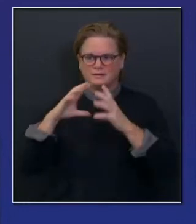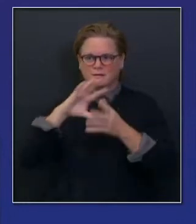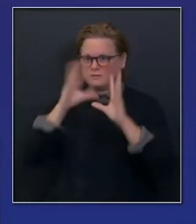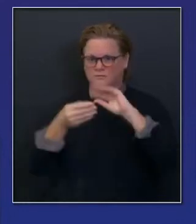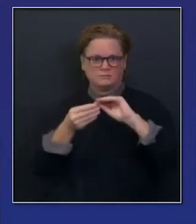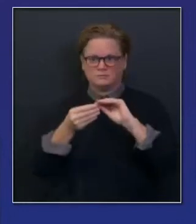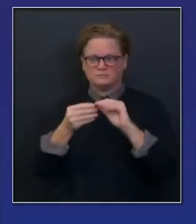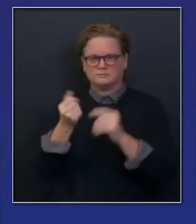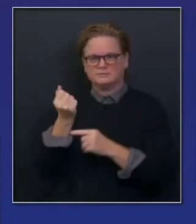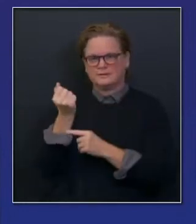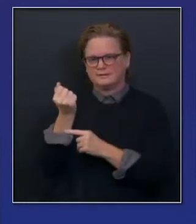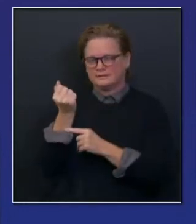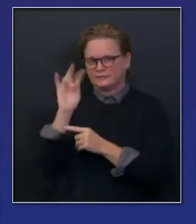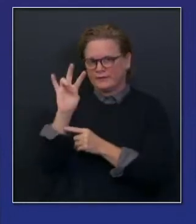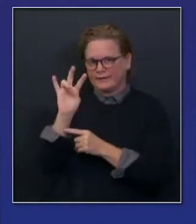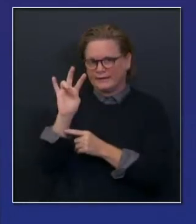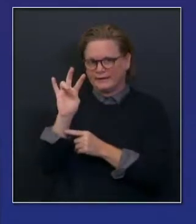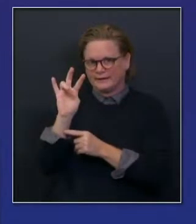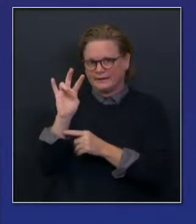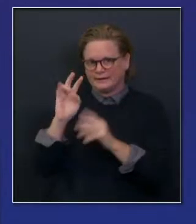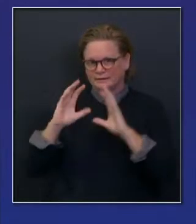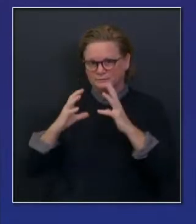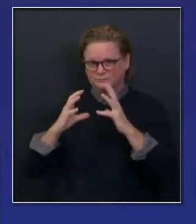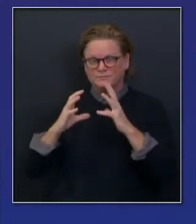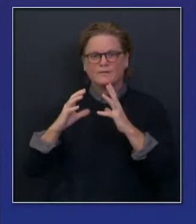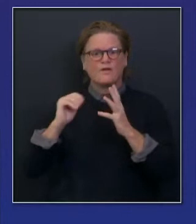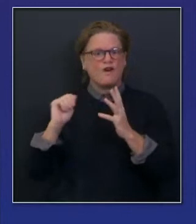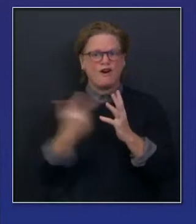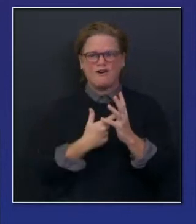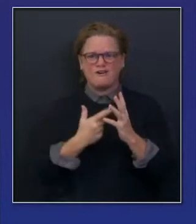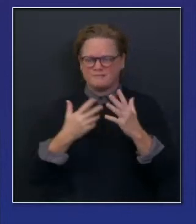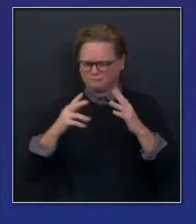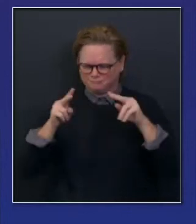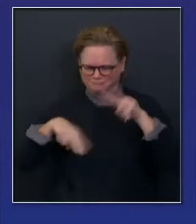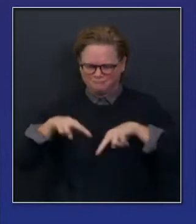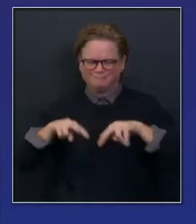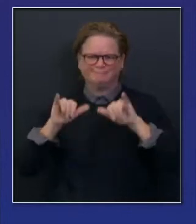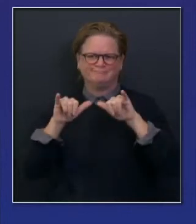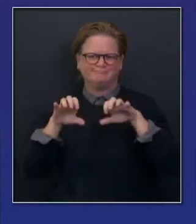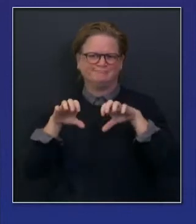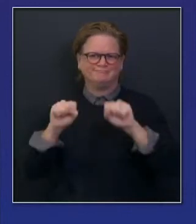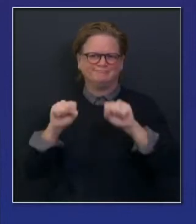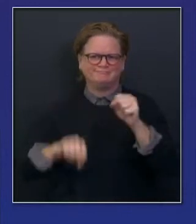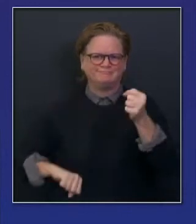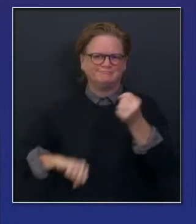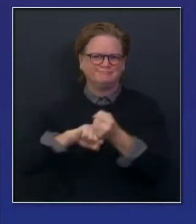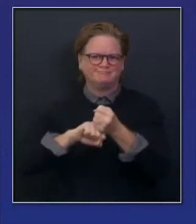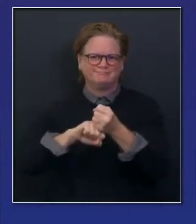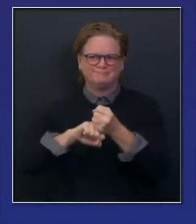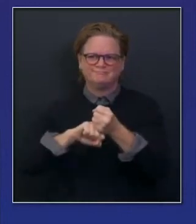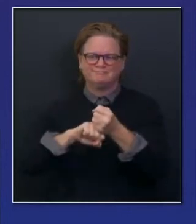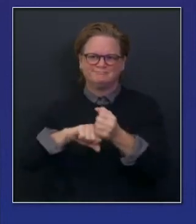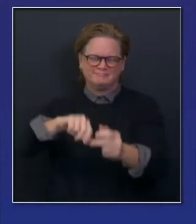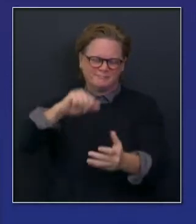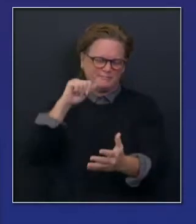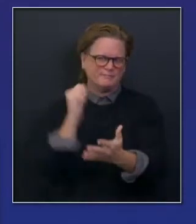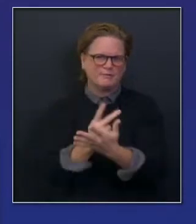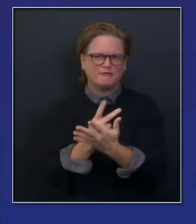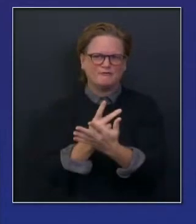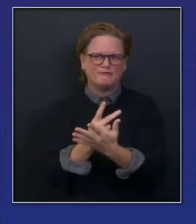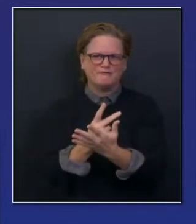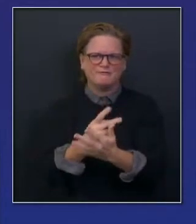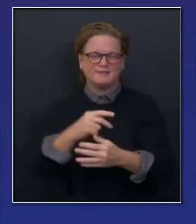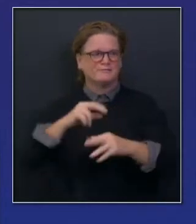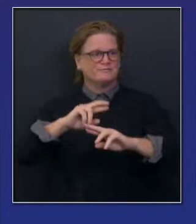They unanimously approved and supported not only the results that were coming from the FDA, but